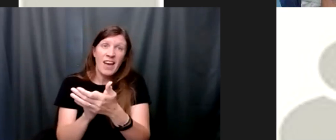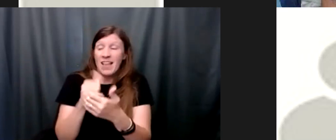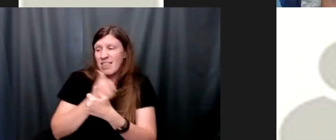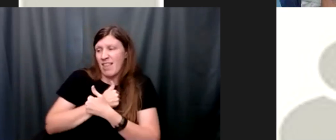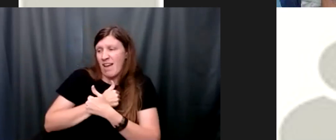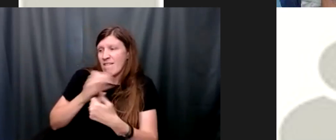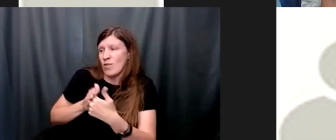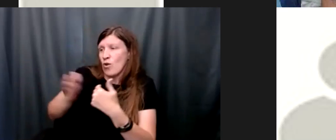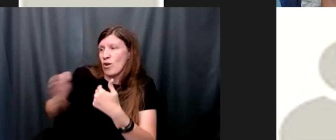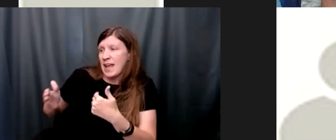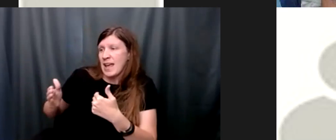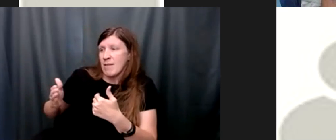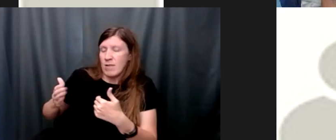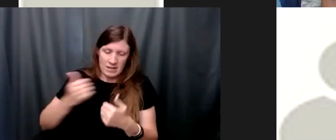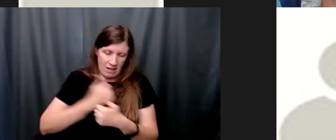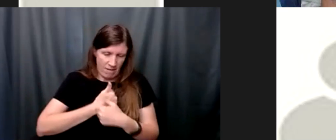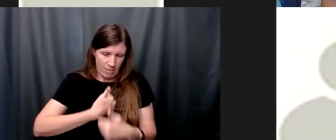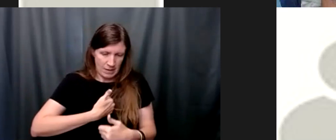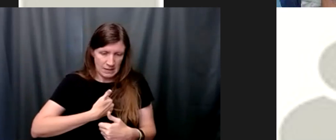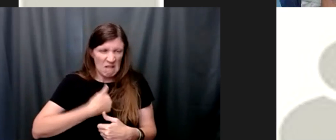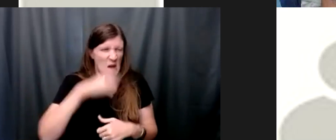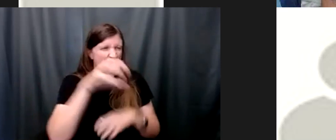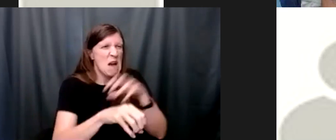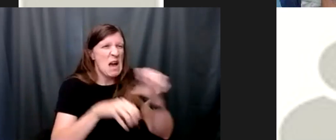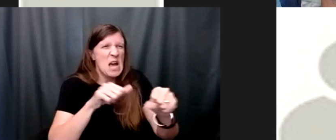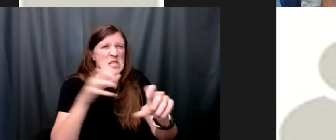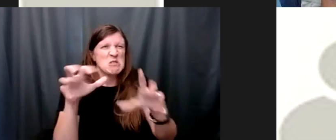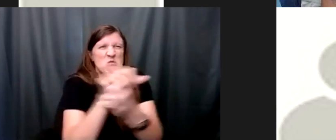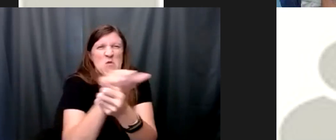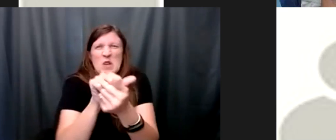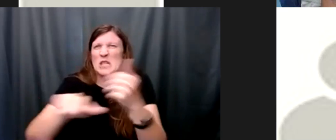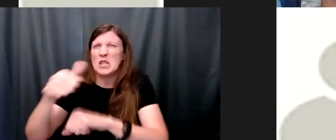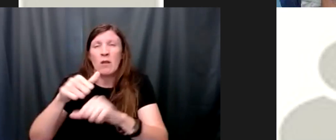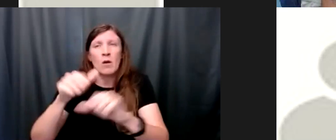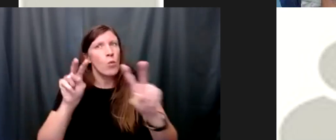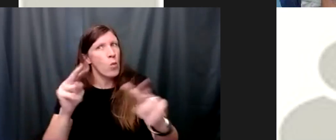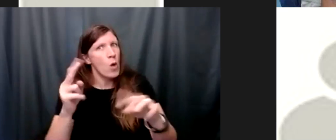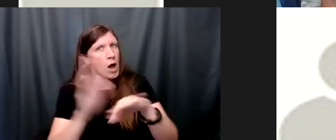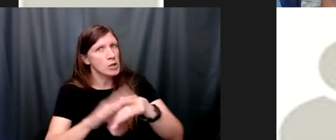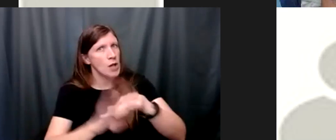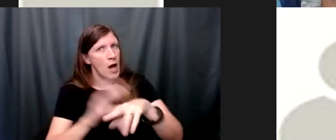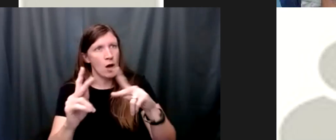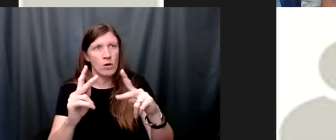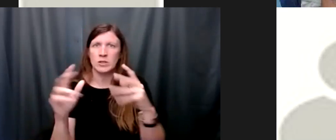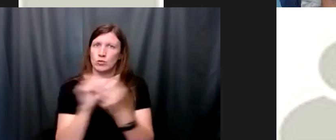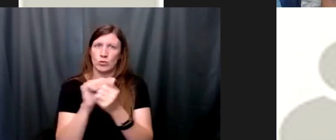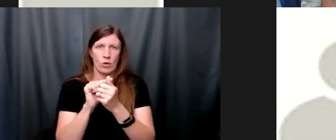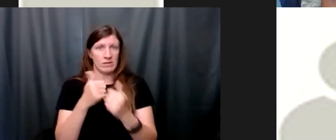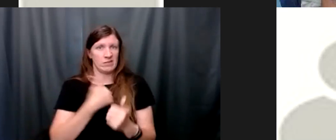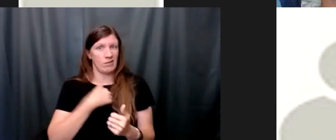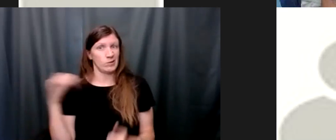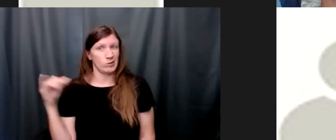if you bite and devour each other watch out or you will be destroyed by each other so which describes where you work